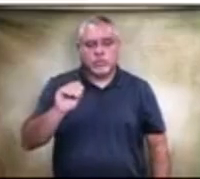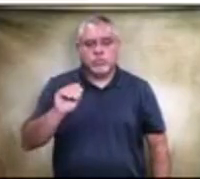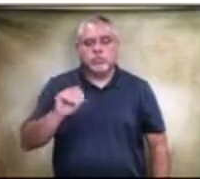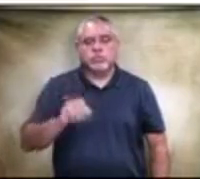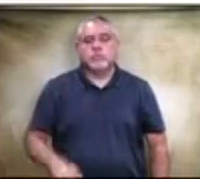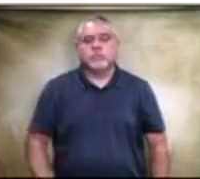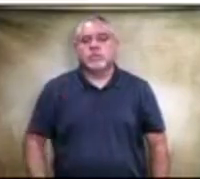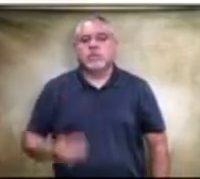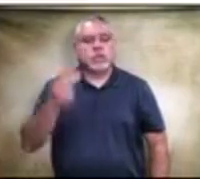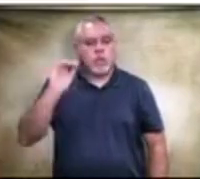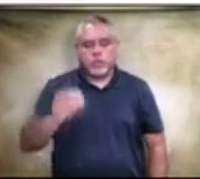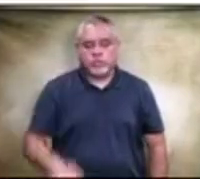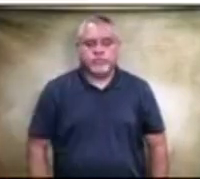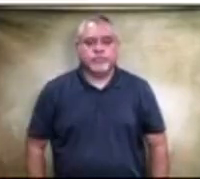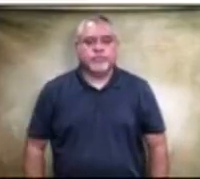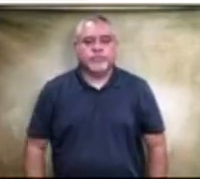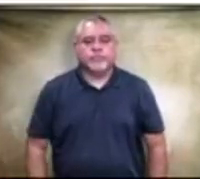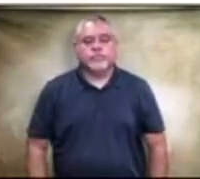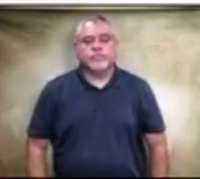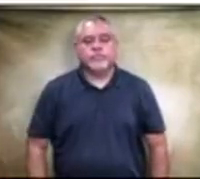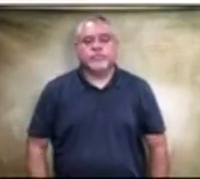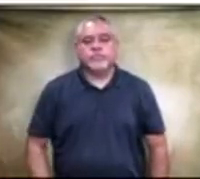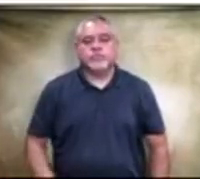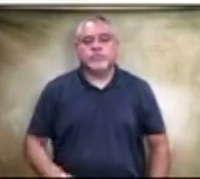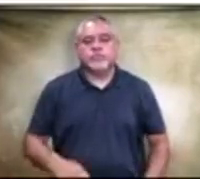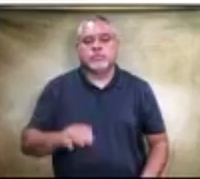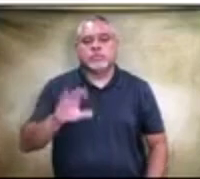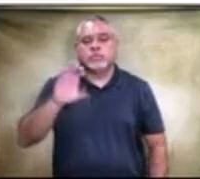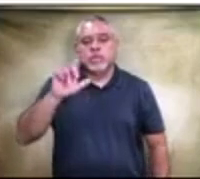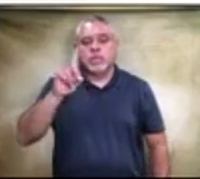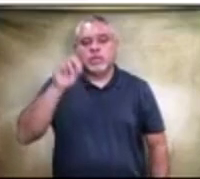No. Monique Celadon?